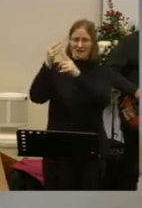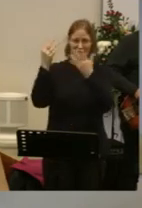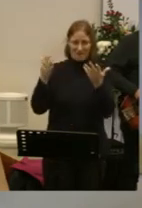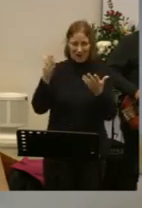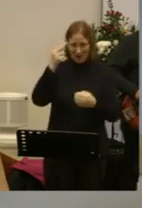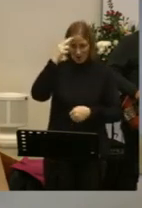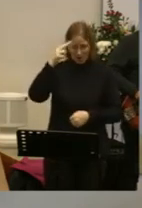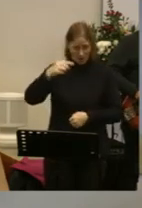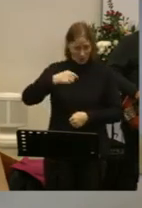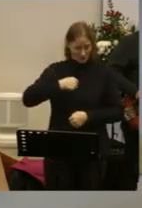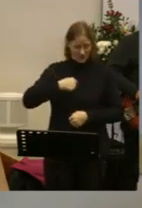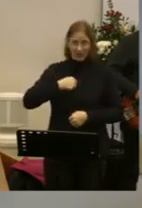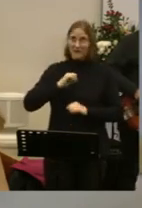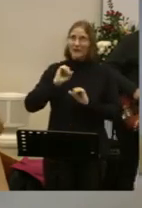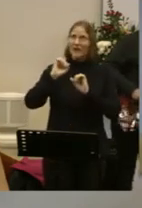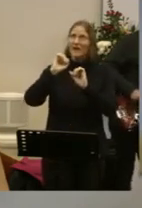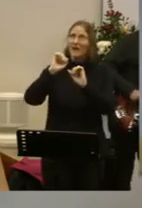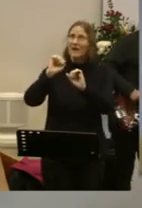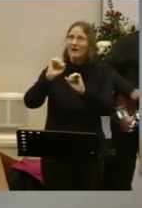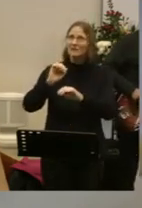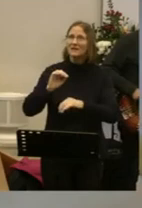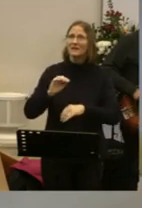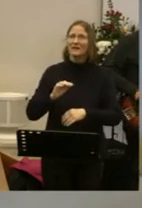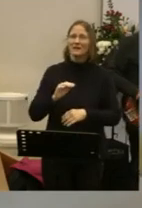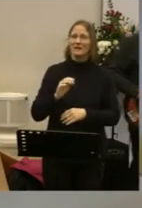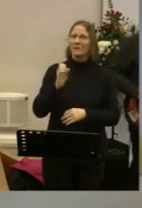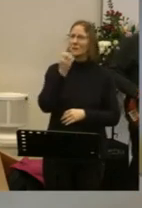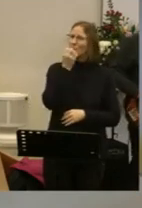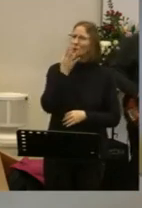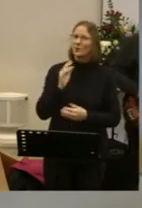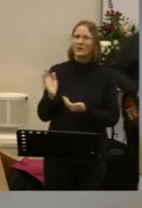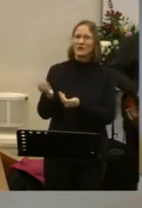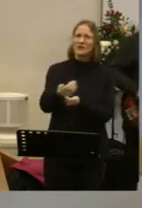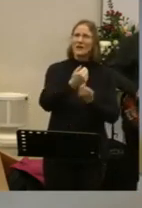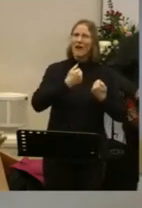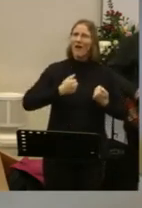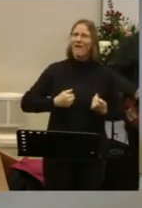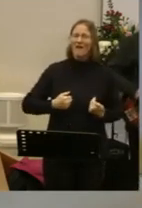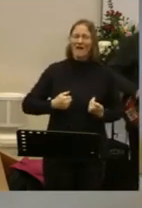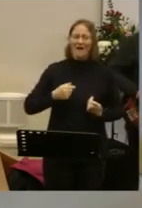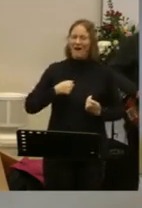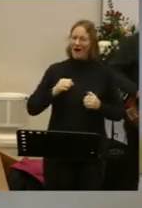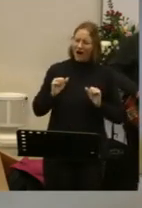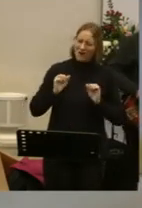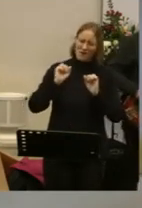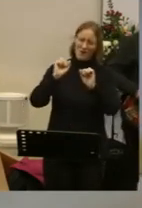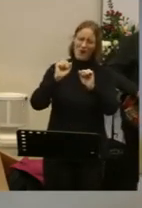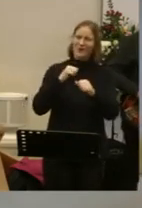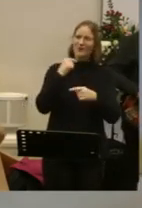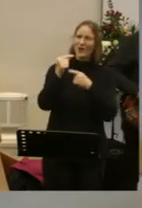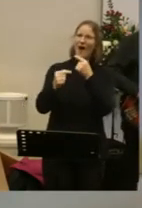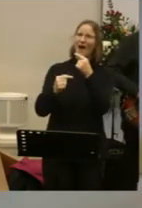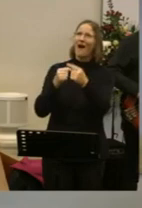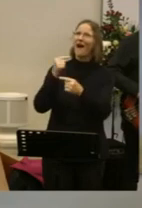me his home Beautiful Savior, I'm